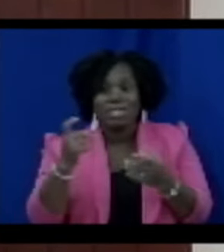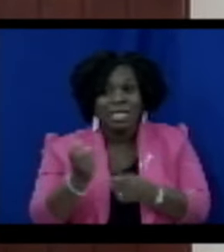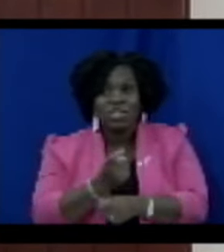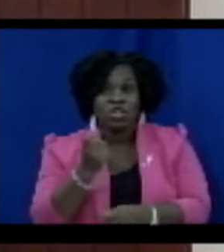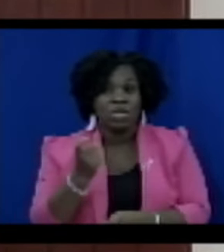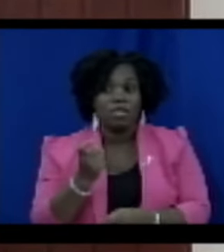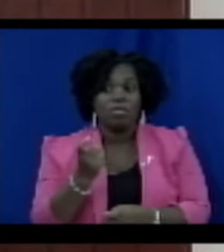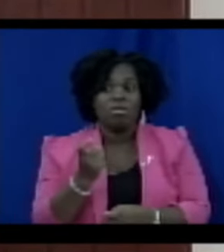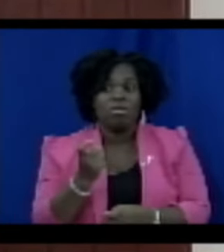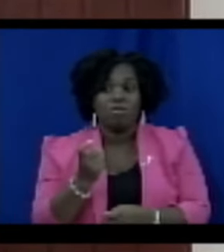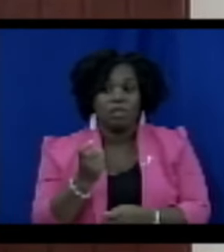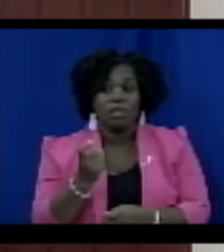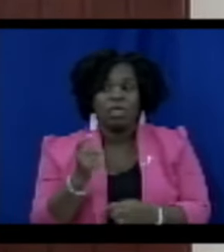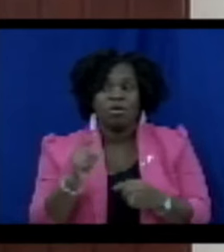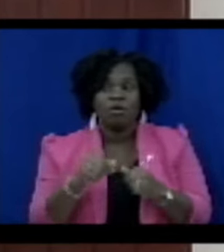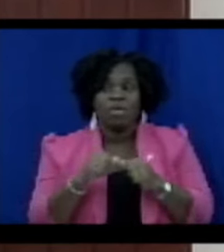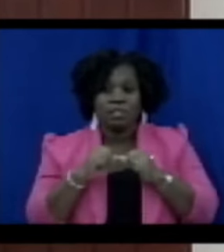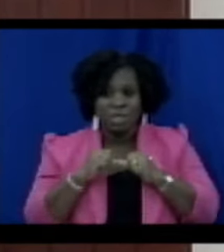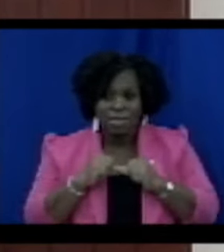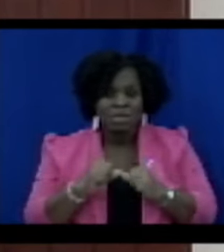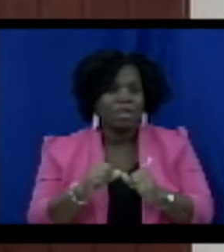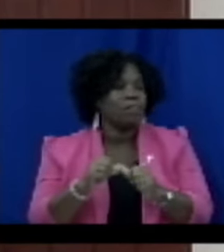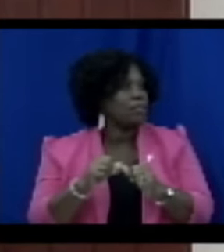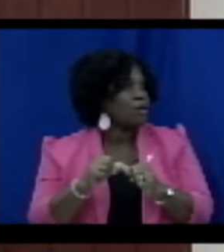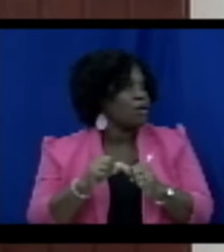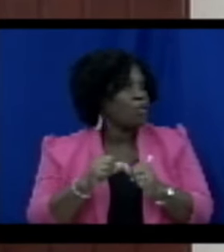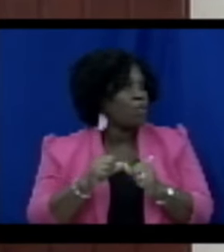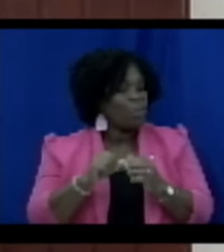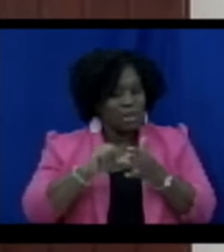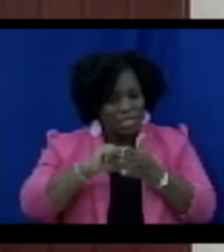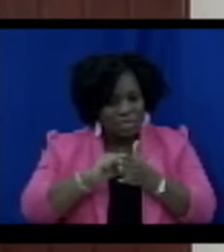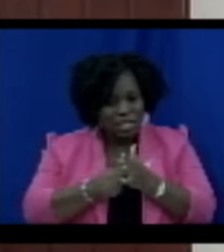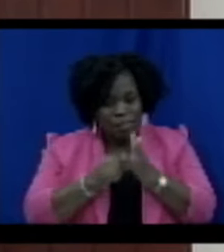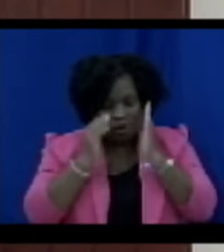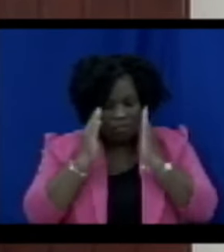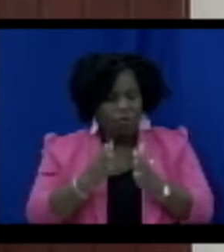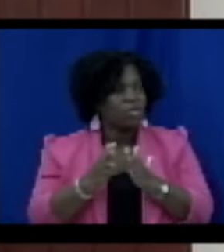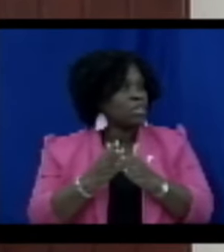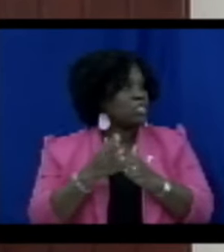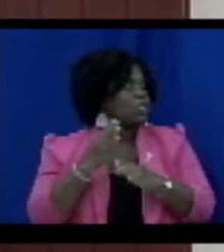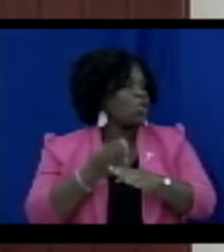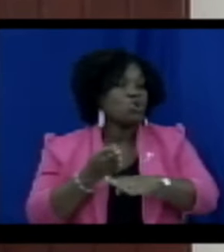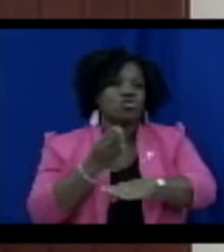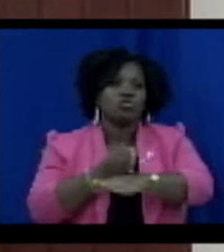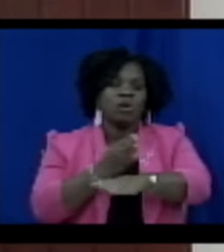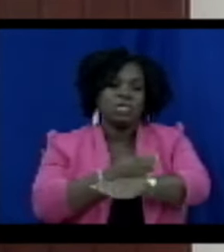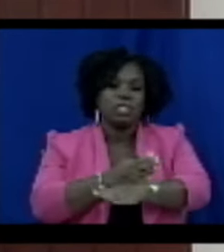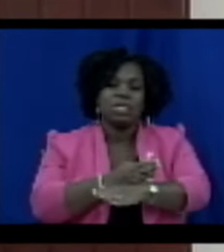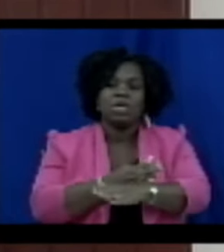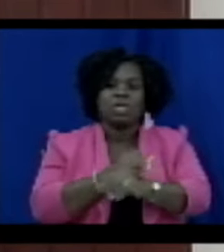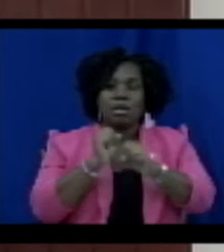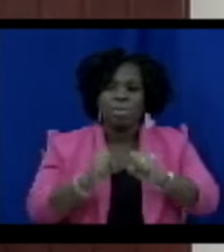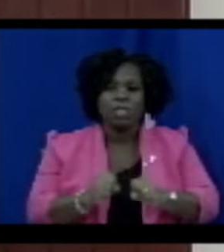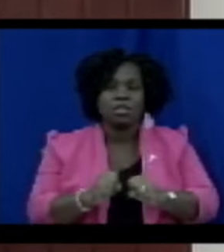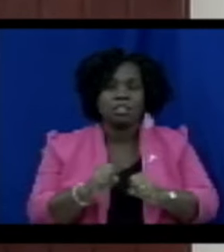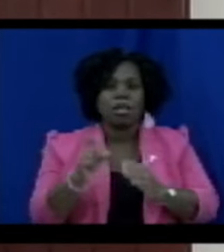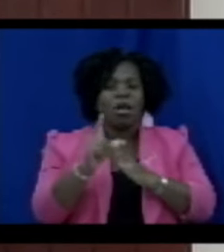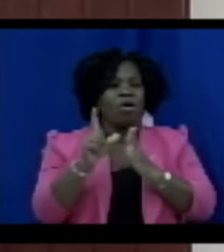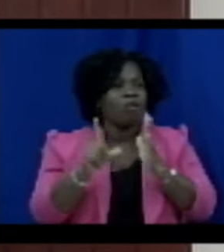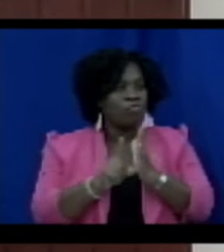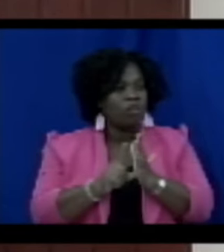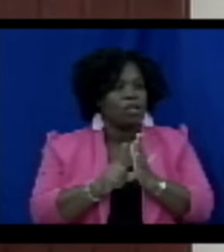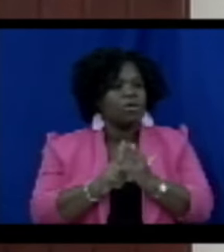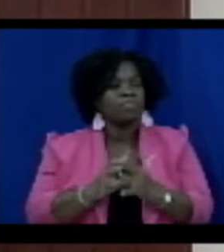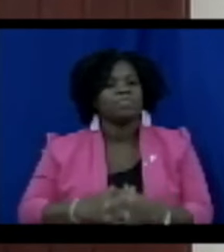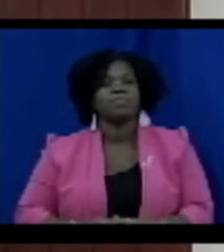whilst emphasizing the critical significance of the amendment in strengthening the ability of law enforcement to recover proceeds of